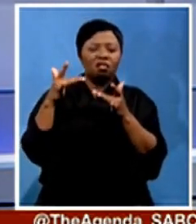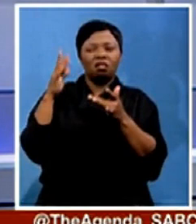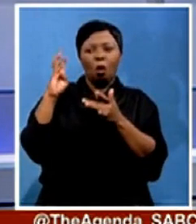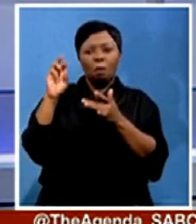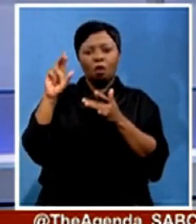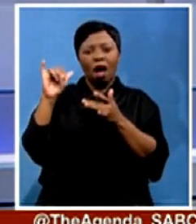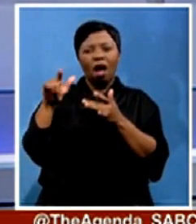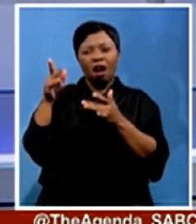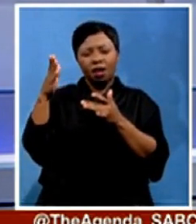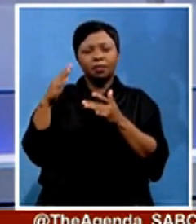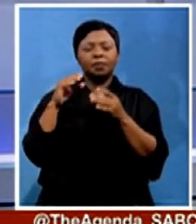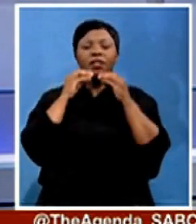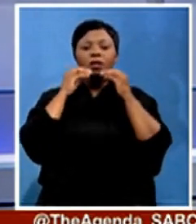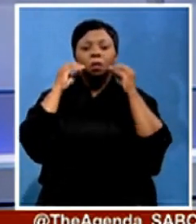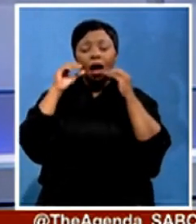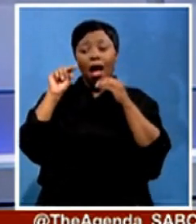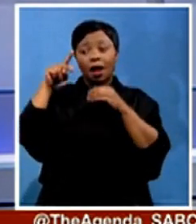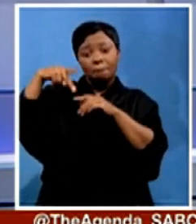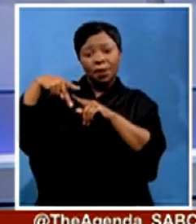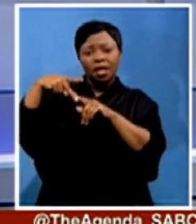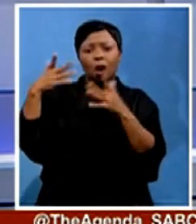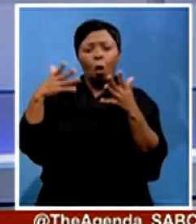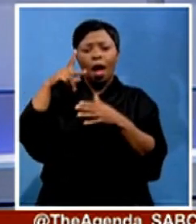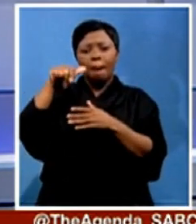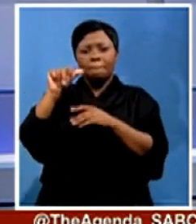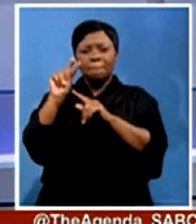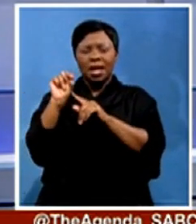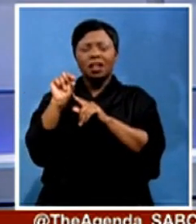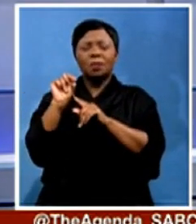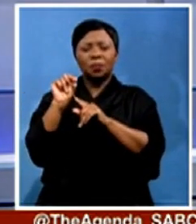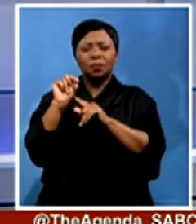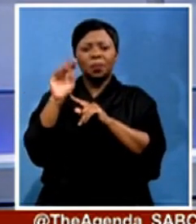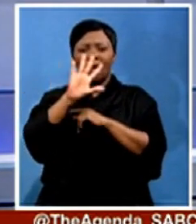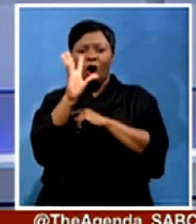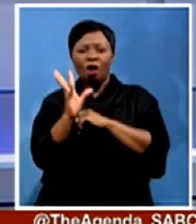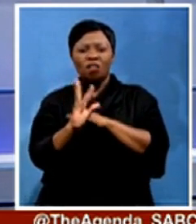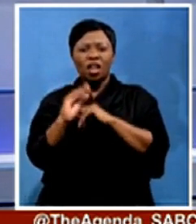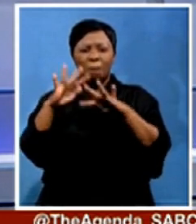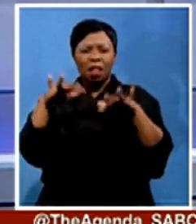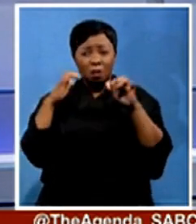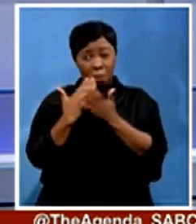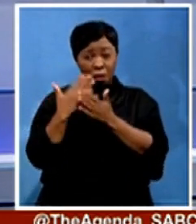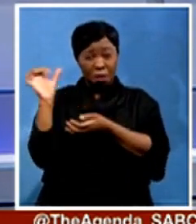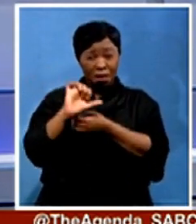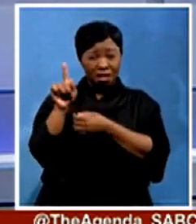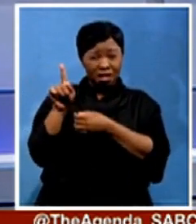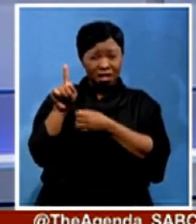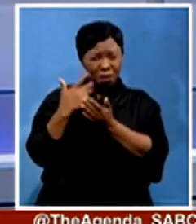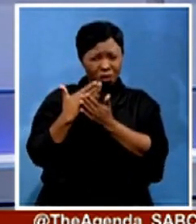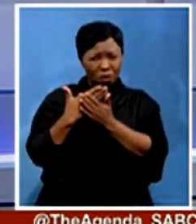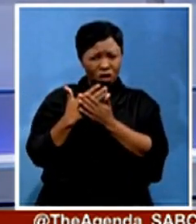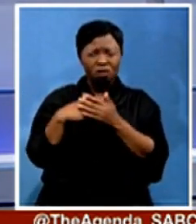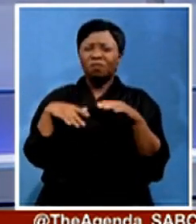the Pan-African Parliament. Can we get him back? Is it possible? All right, you know what, can we take a break in the meantime?